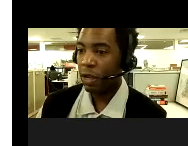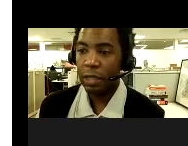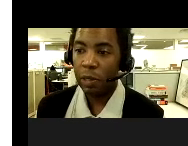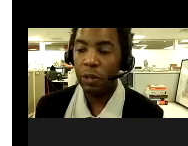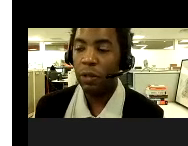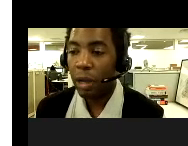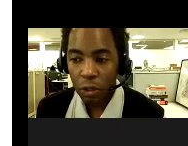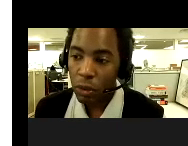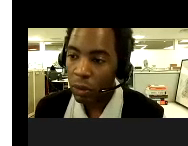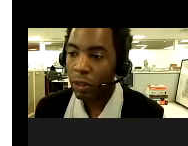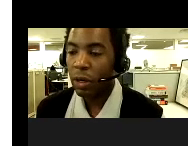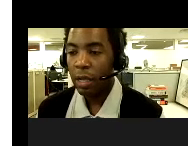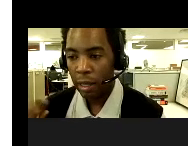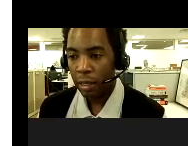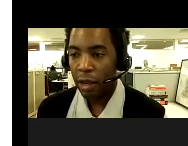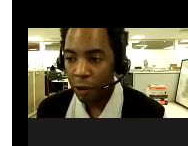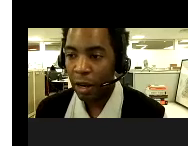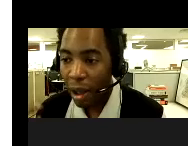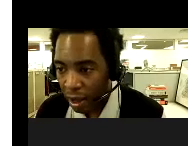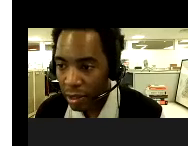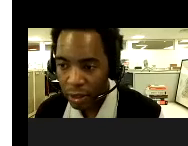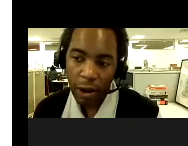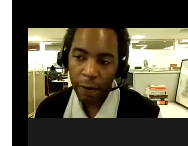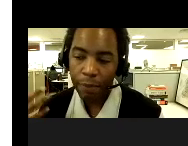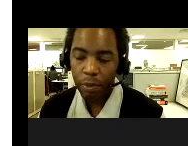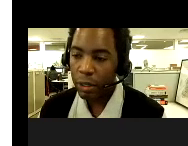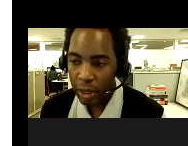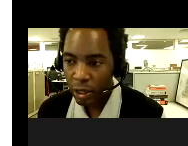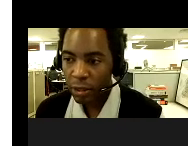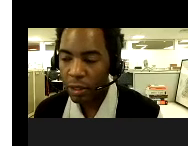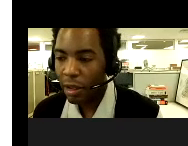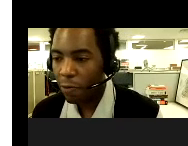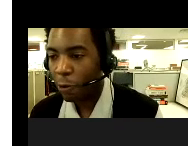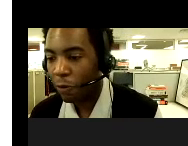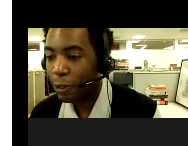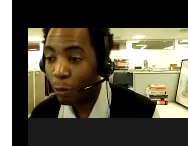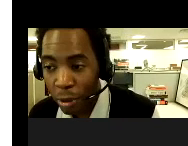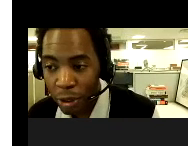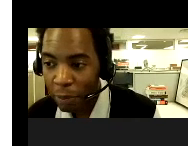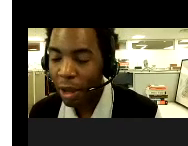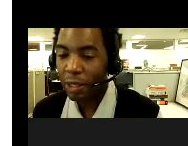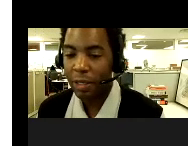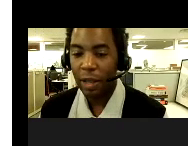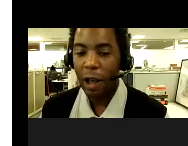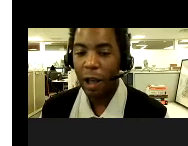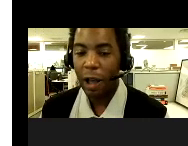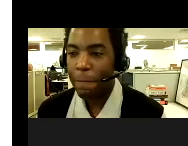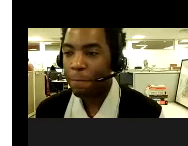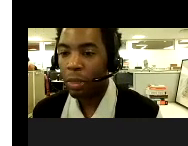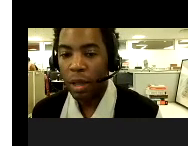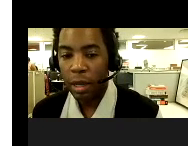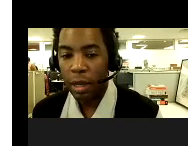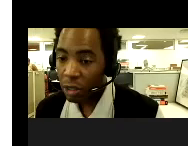um, very similar to pustules or they look like other kind of pox, um, presentations for those of us who remember chicken pox, um,